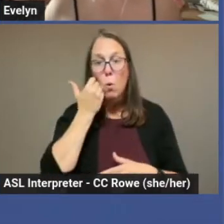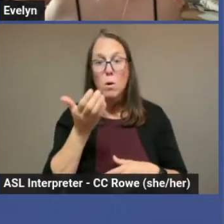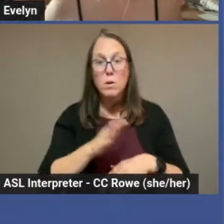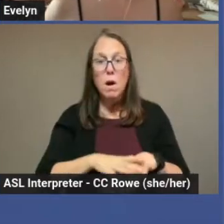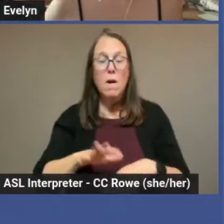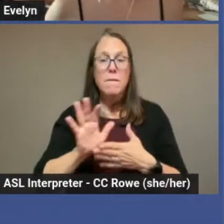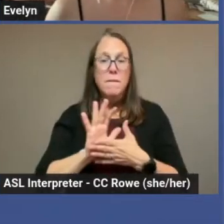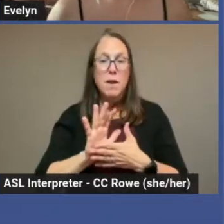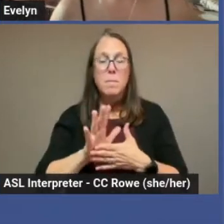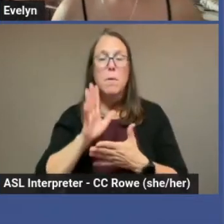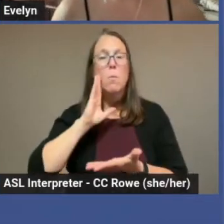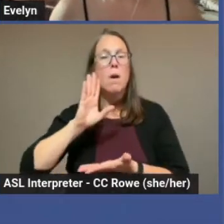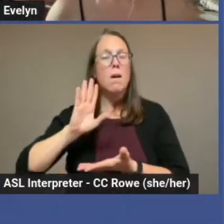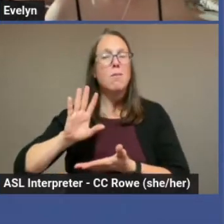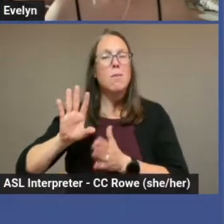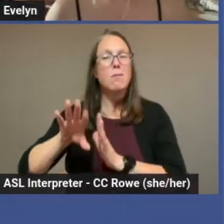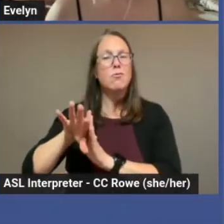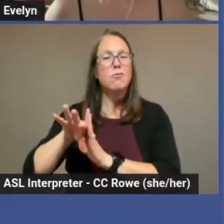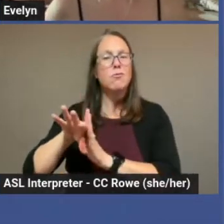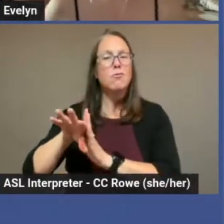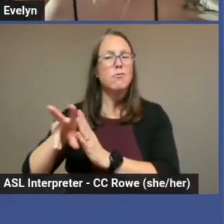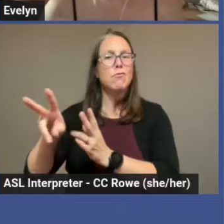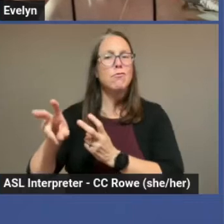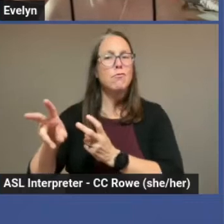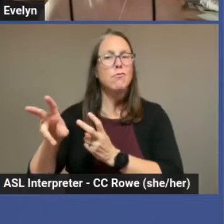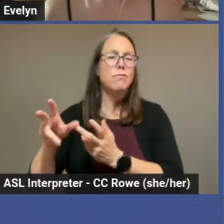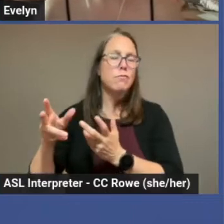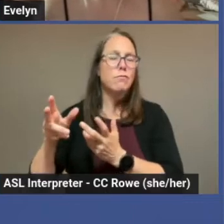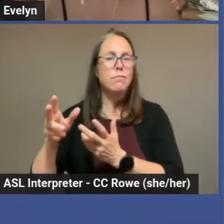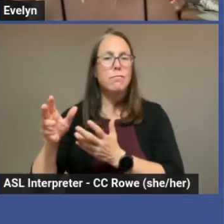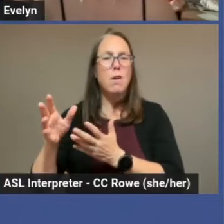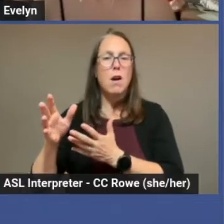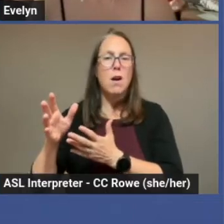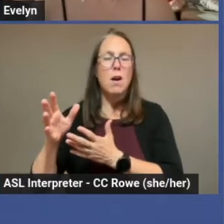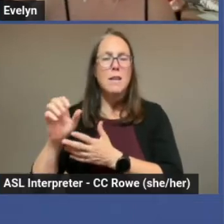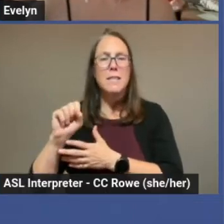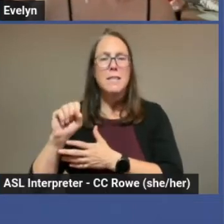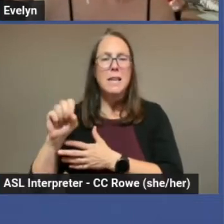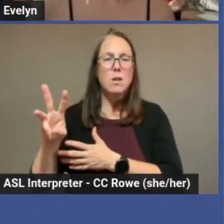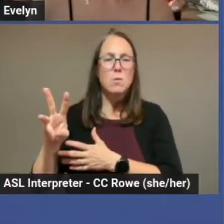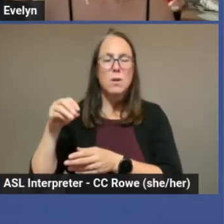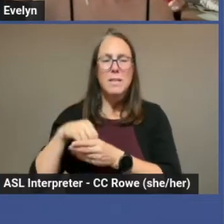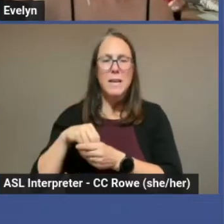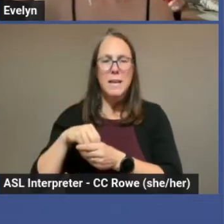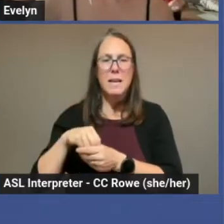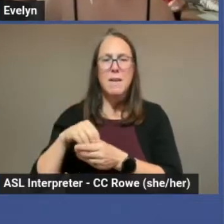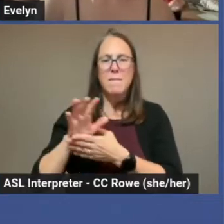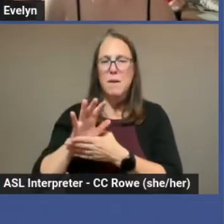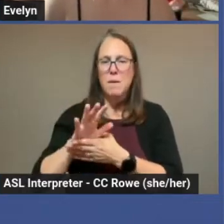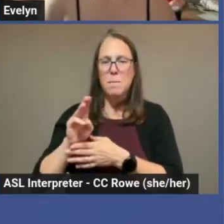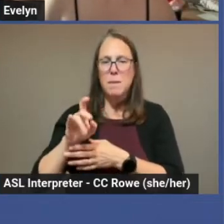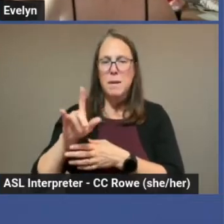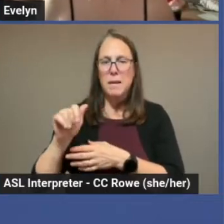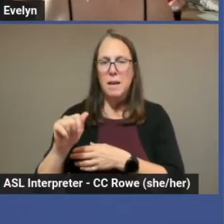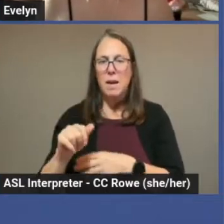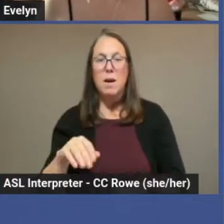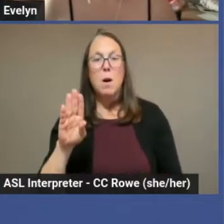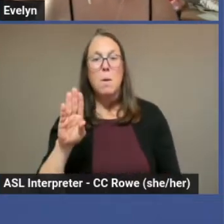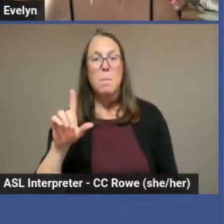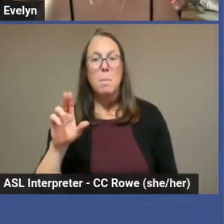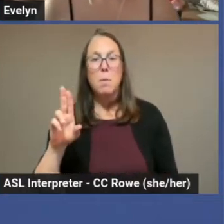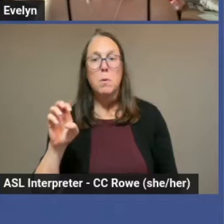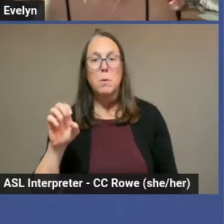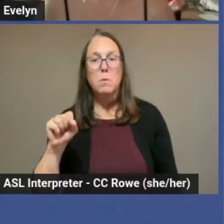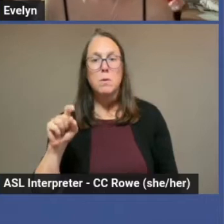documenting sex workers in film media. Blue Stockings Bookstore has a great